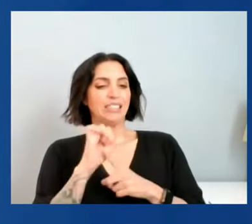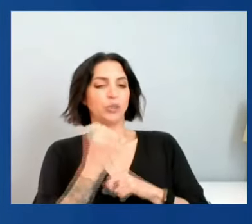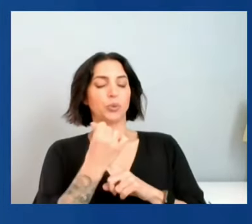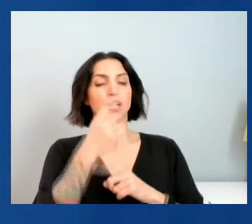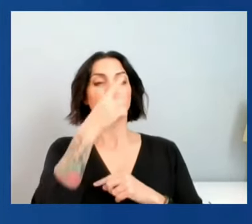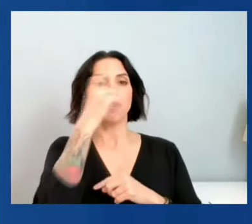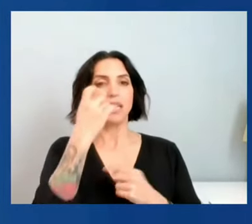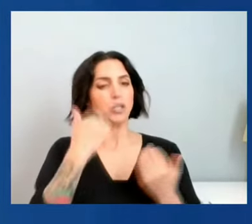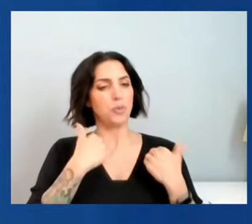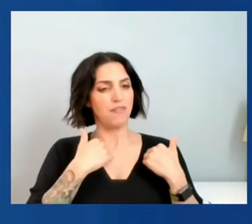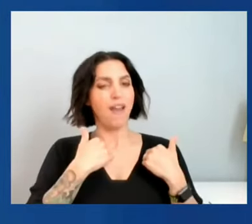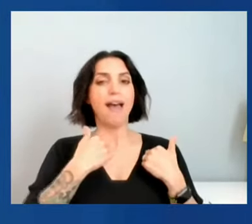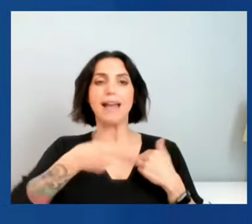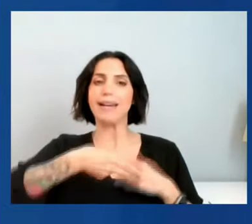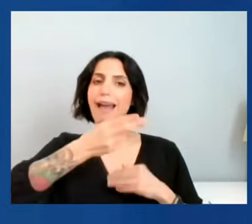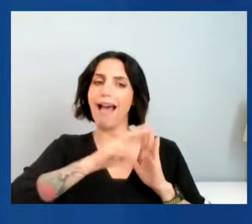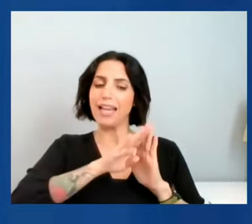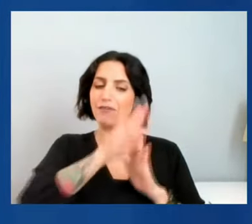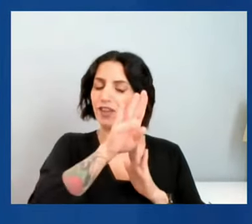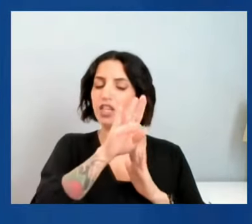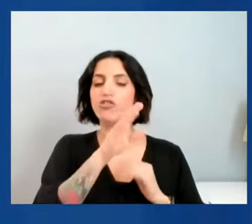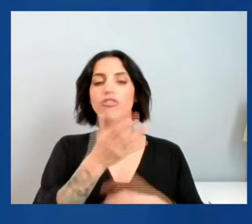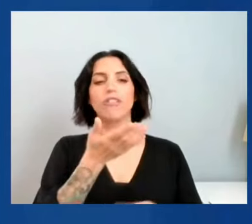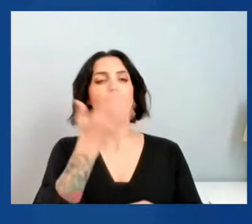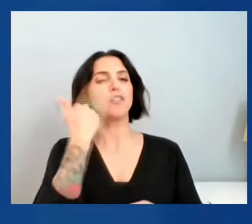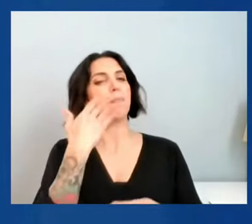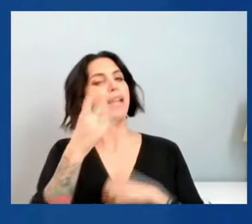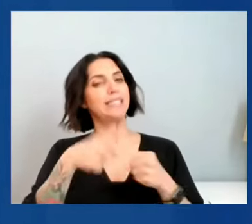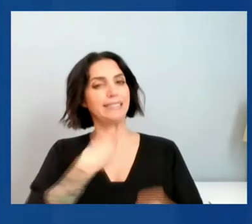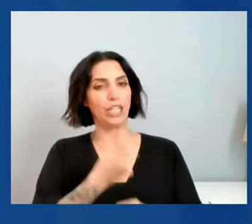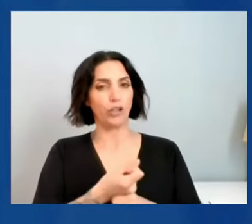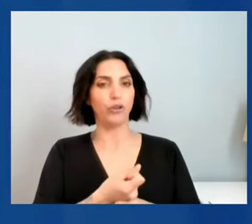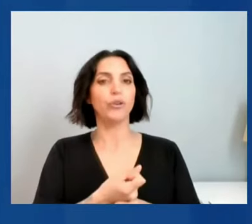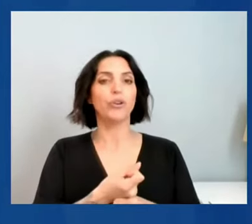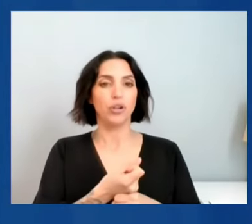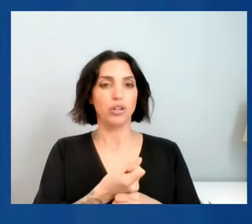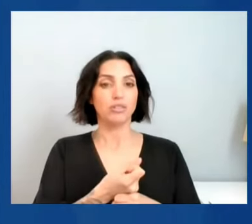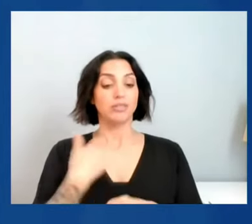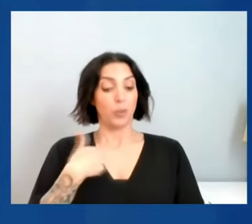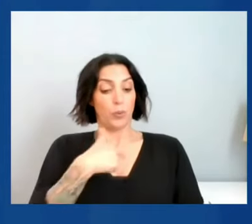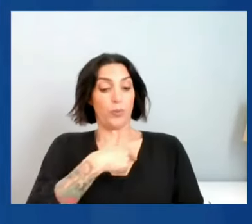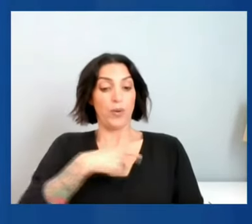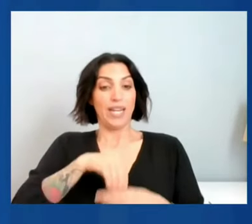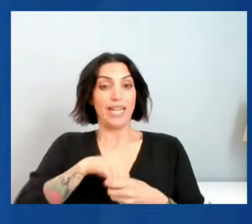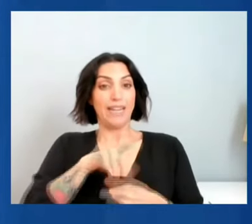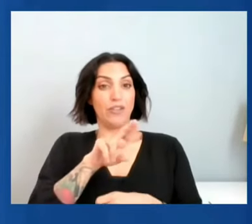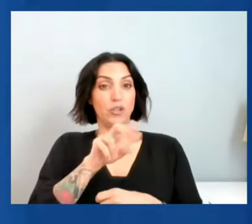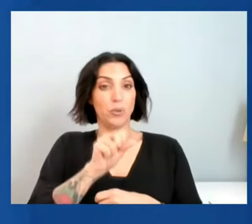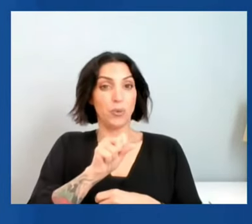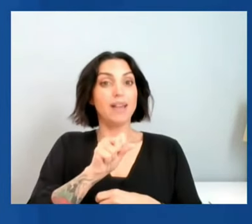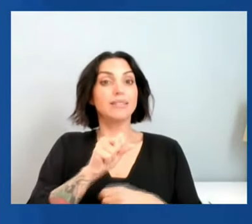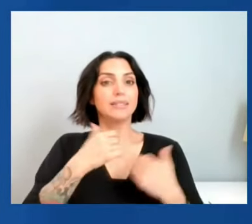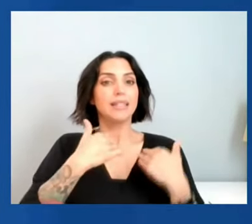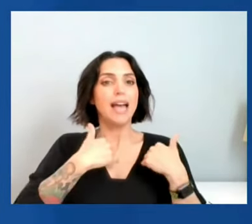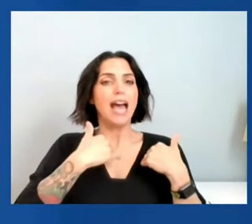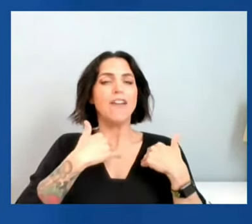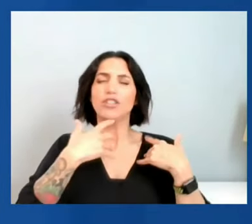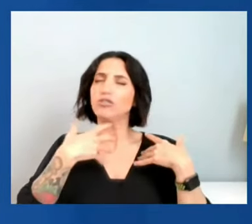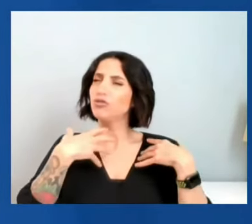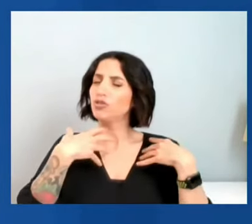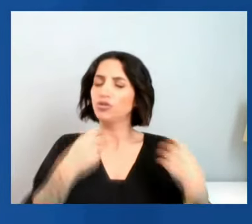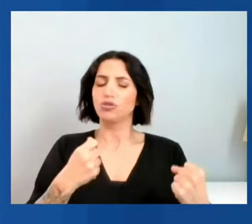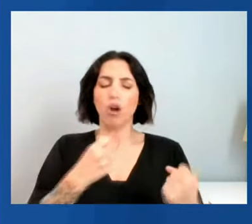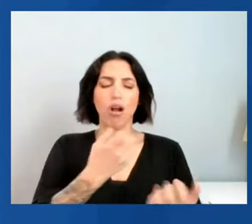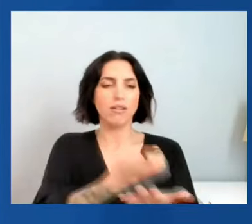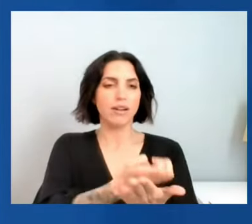the last year, somewhat more. We in the United States have a very strong economy and a